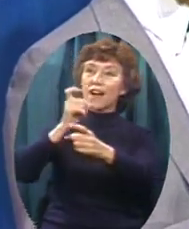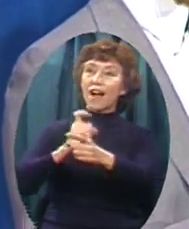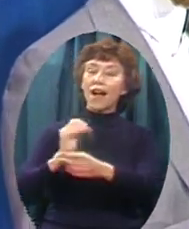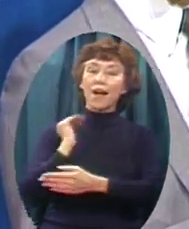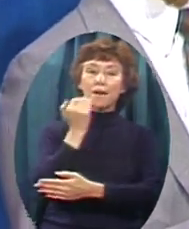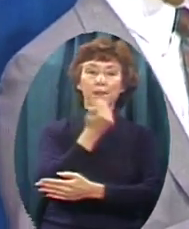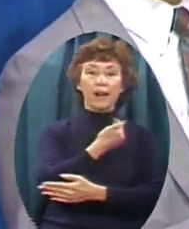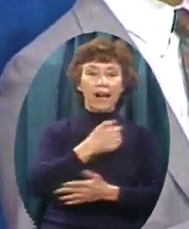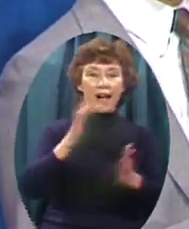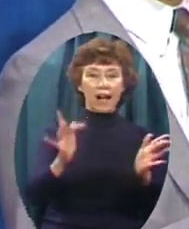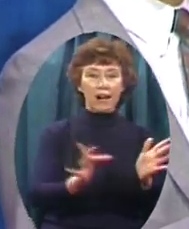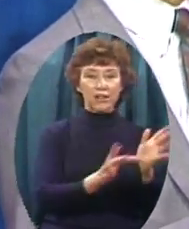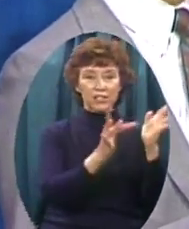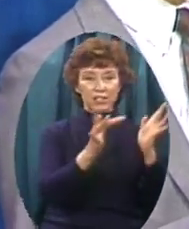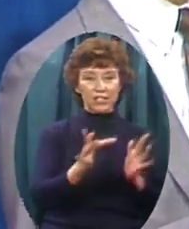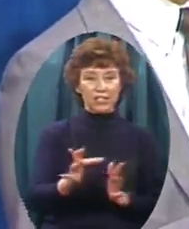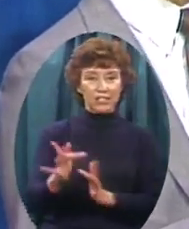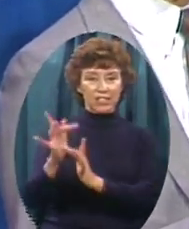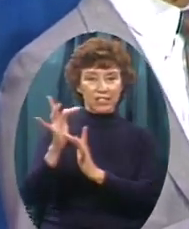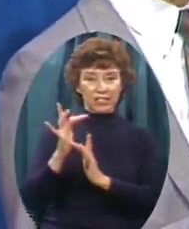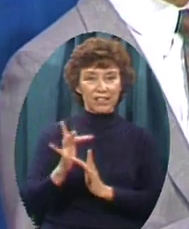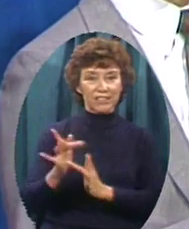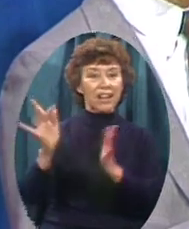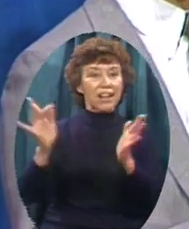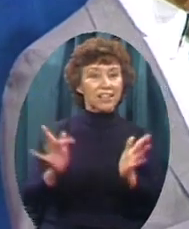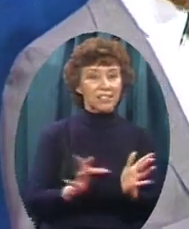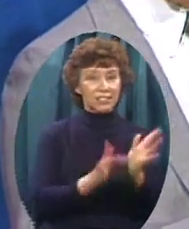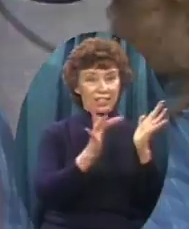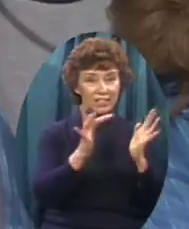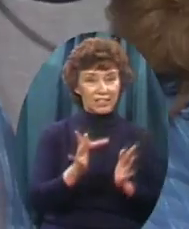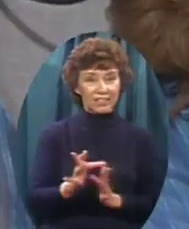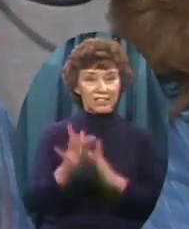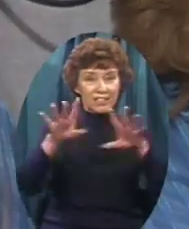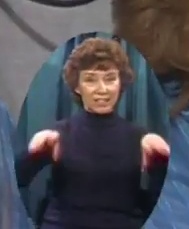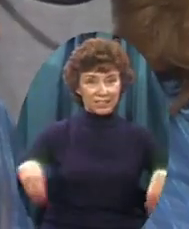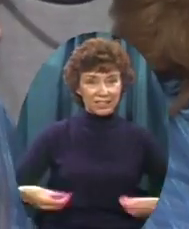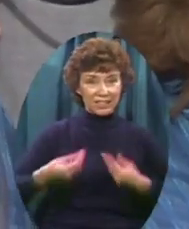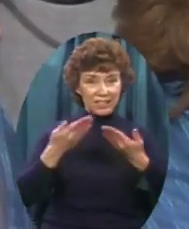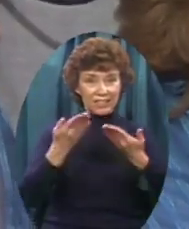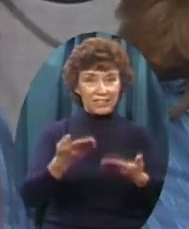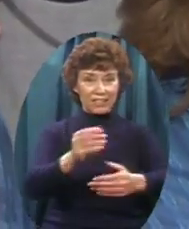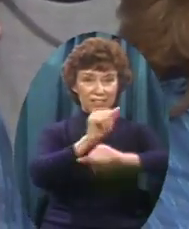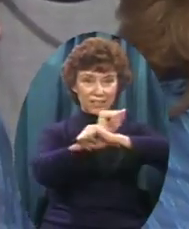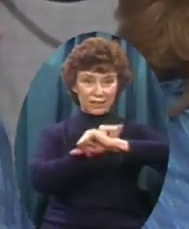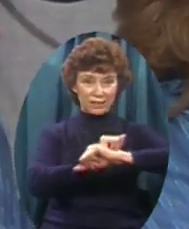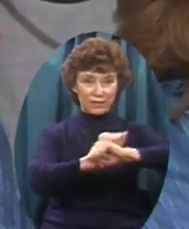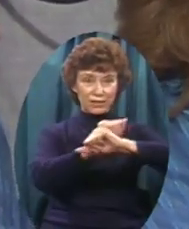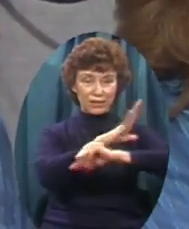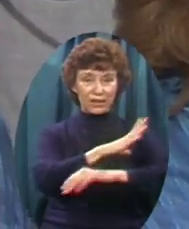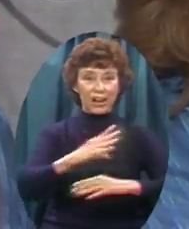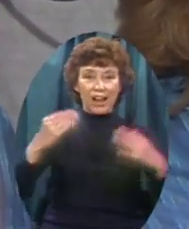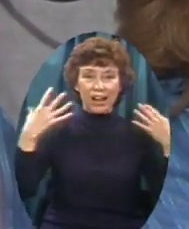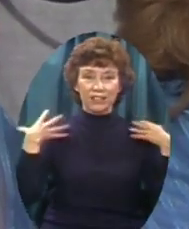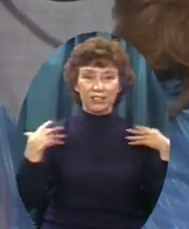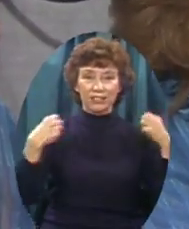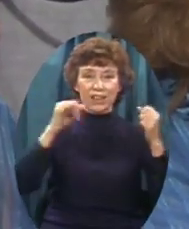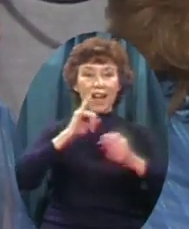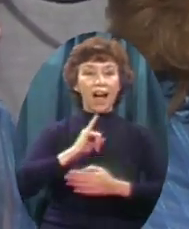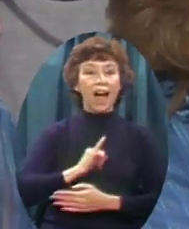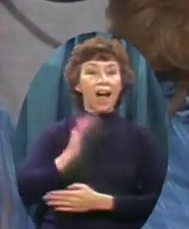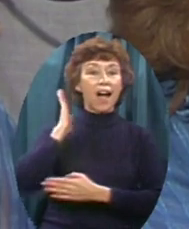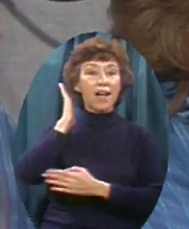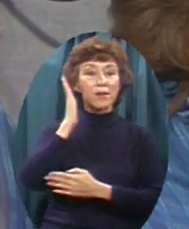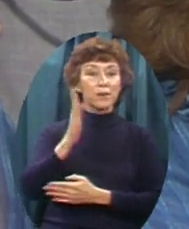made for recourse I will not, I